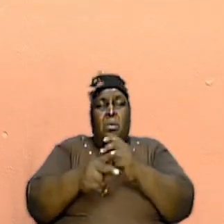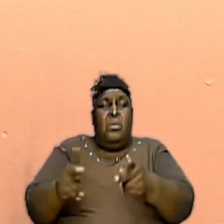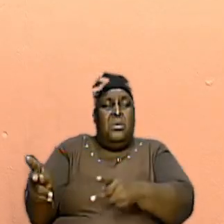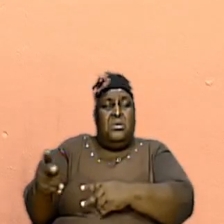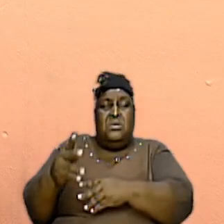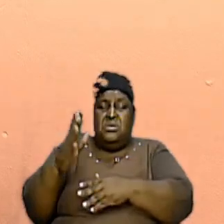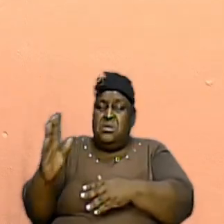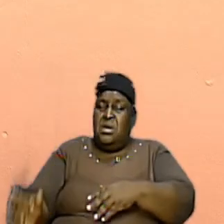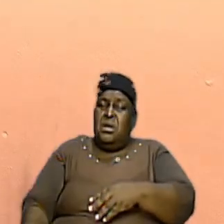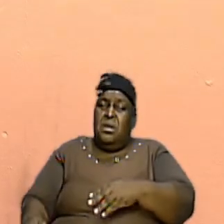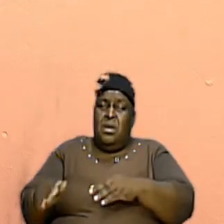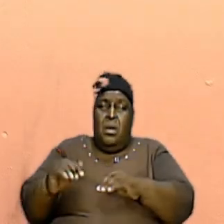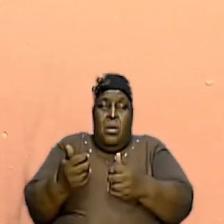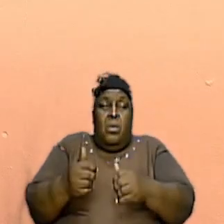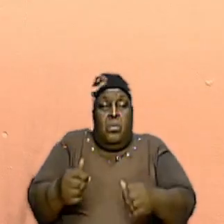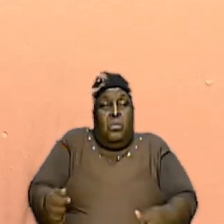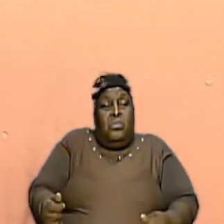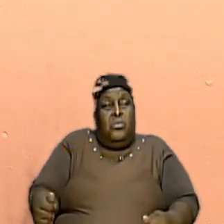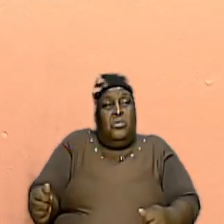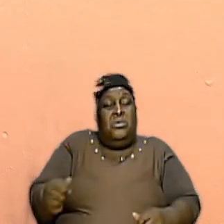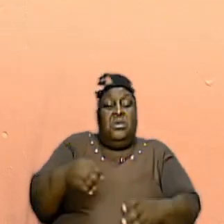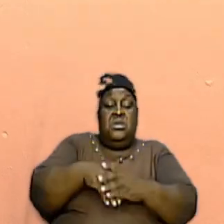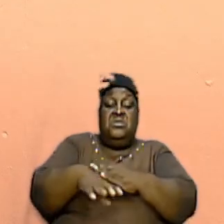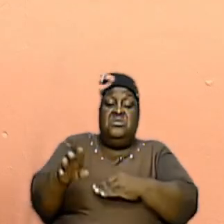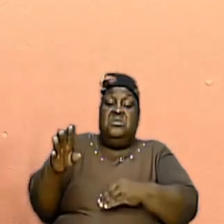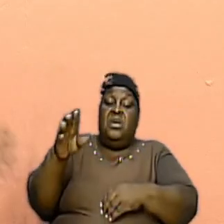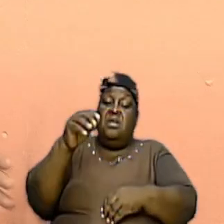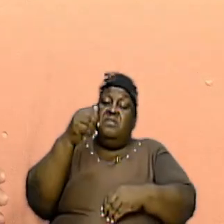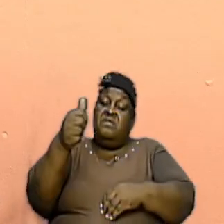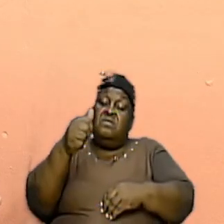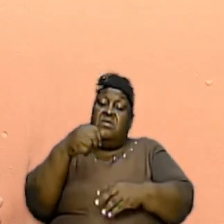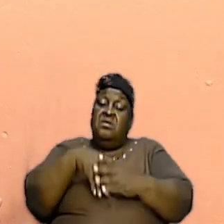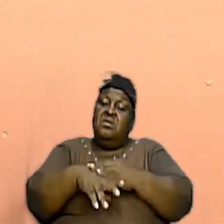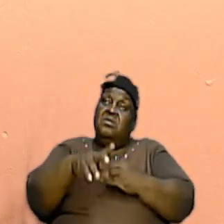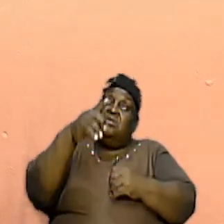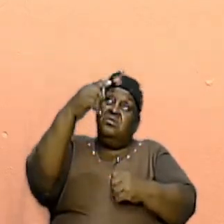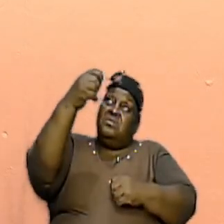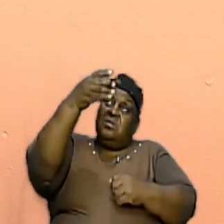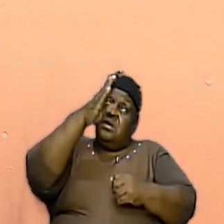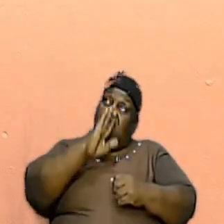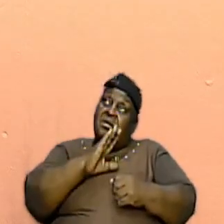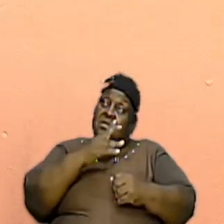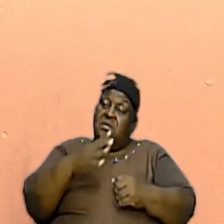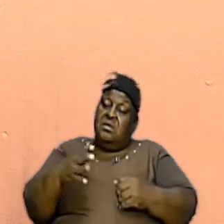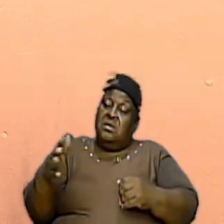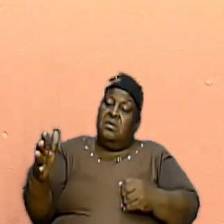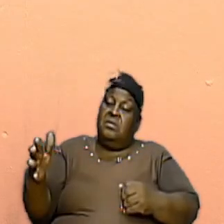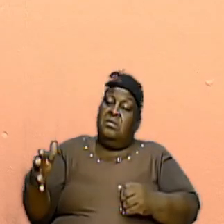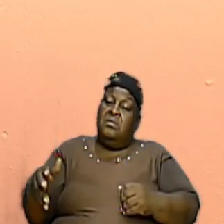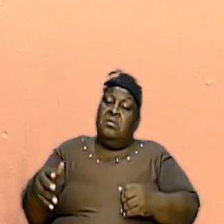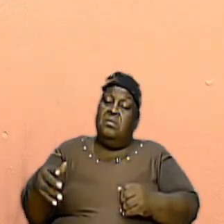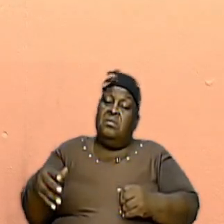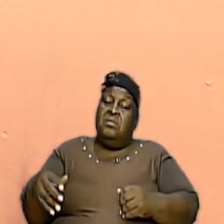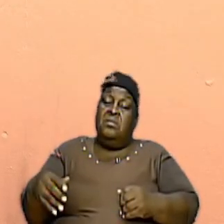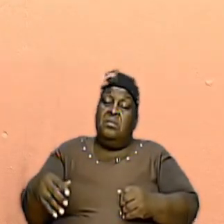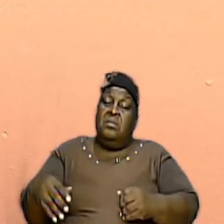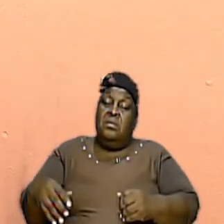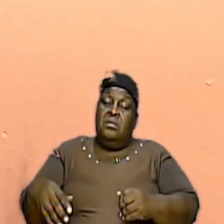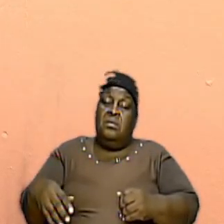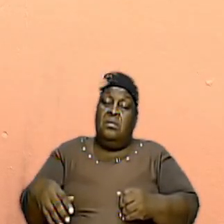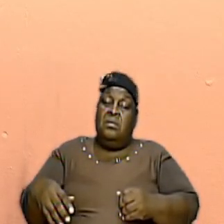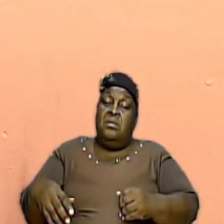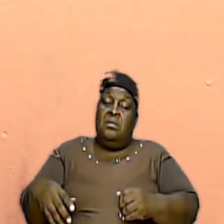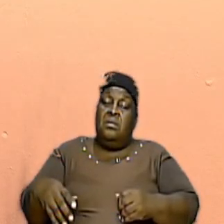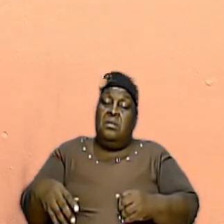how we impose ourselves into his thing some of us have the